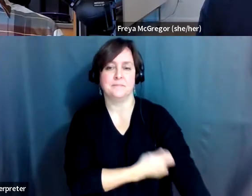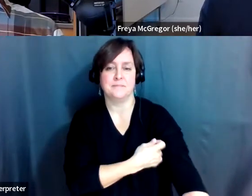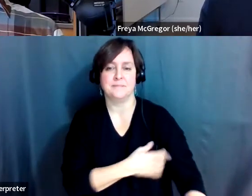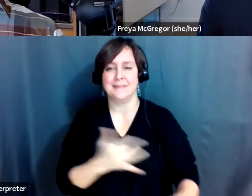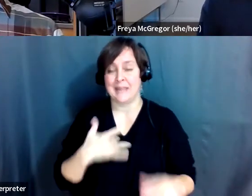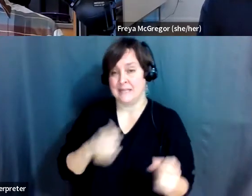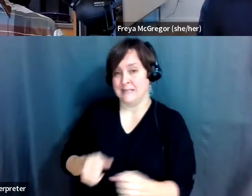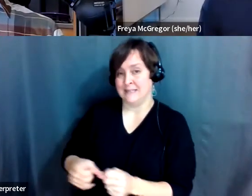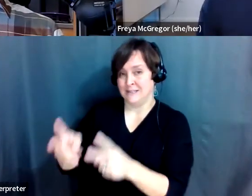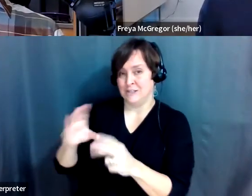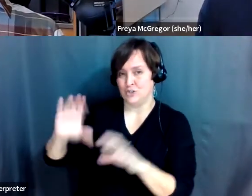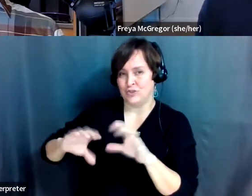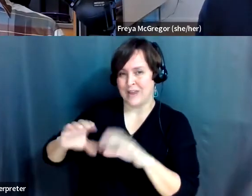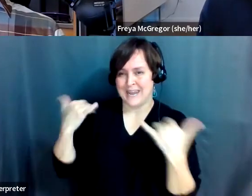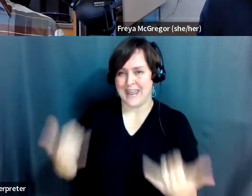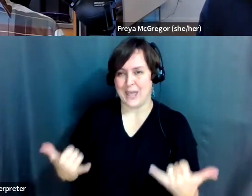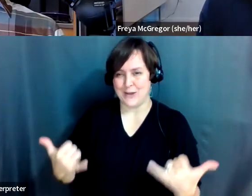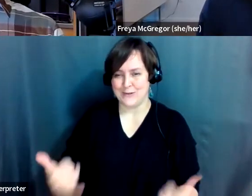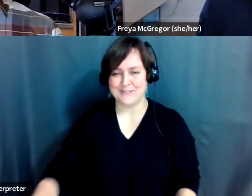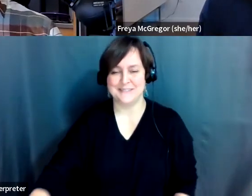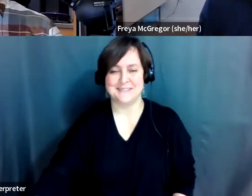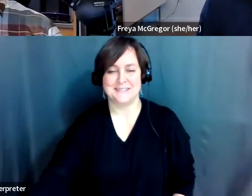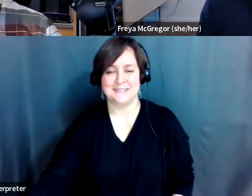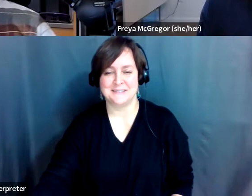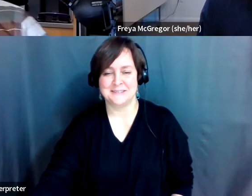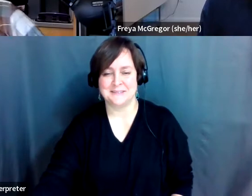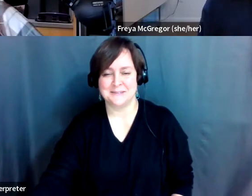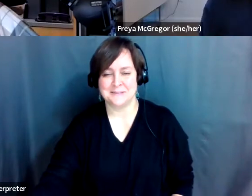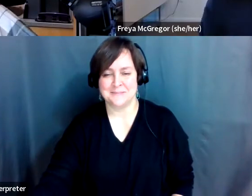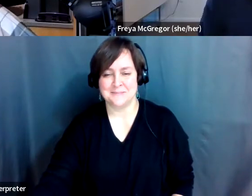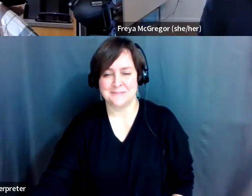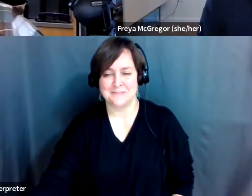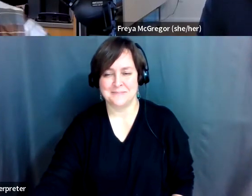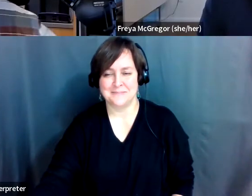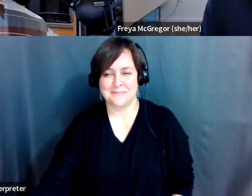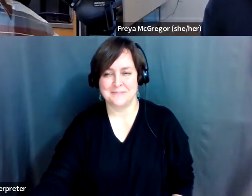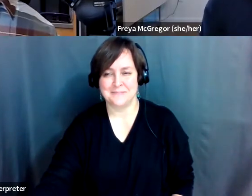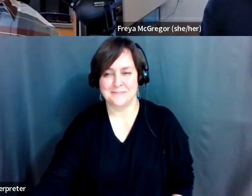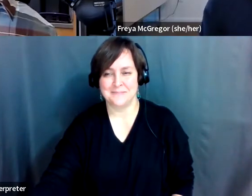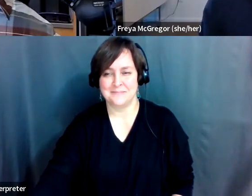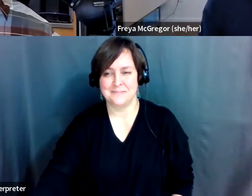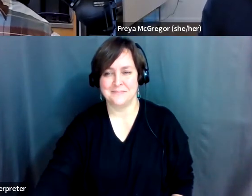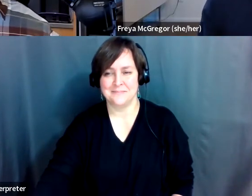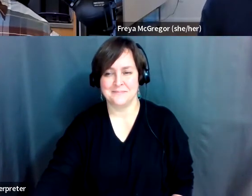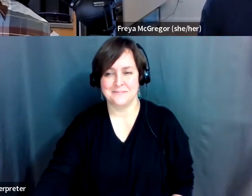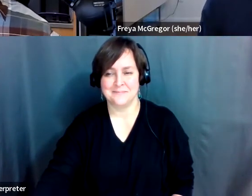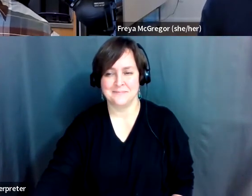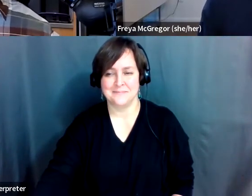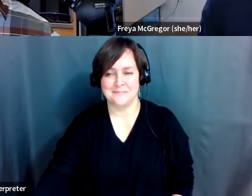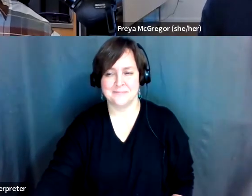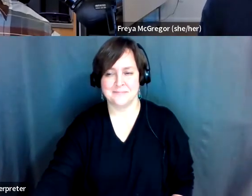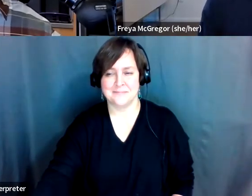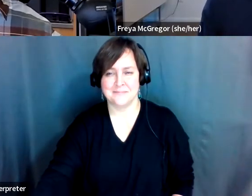into the chat right now. Okay. So, and I'm going to, I'm going to stop you because I dropped my